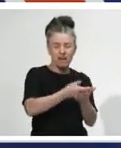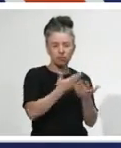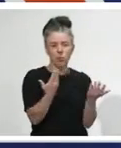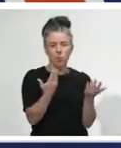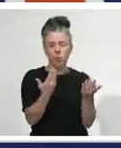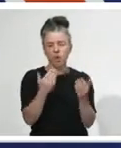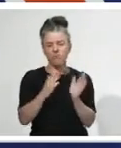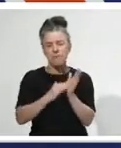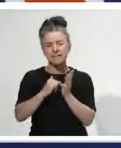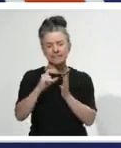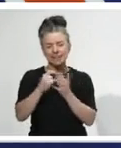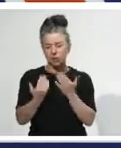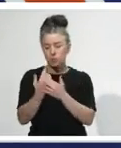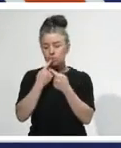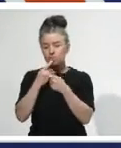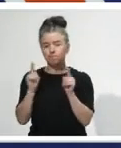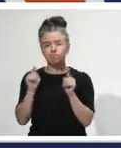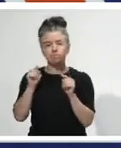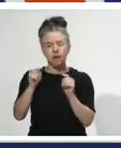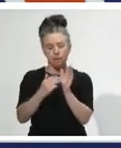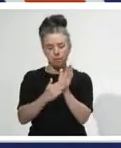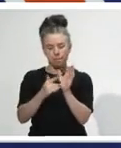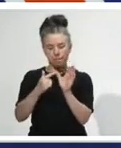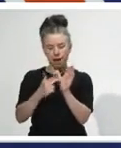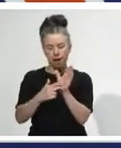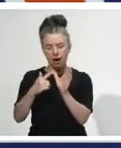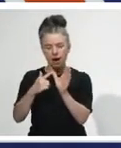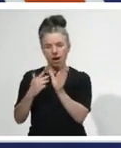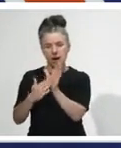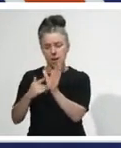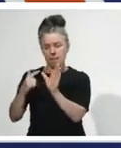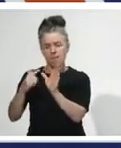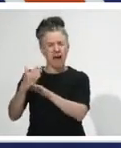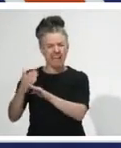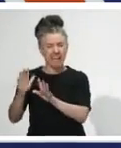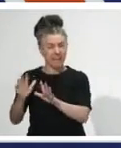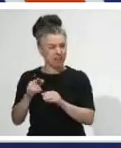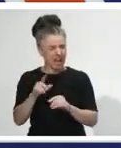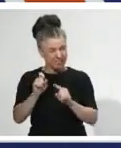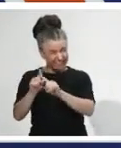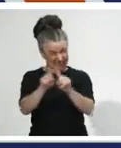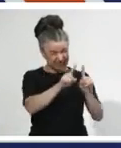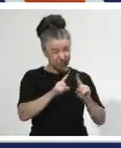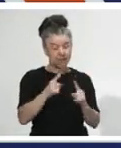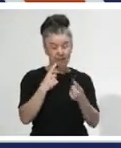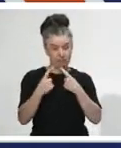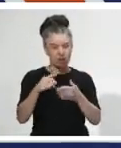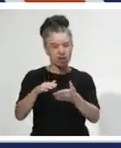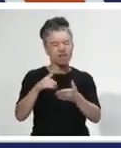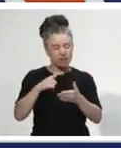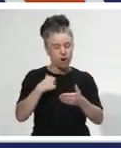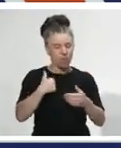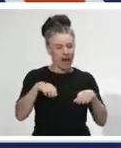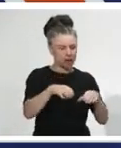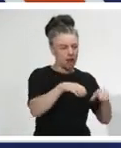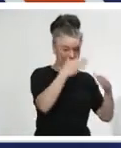mahi. So whilst we might not have that specific data in COVID, there are things we already know about our community which helps us target our response.